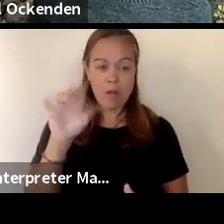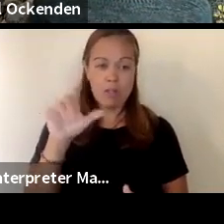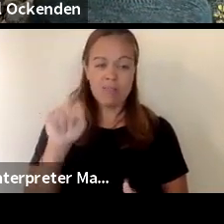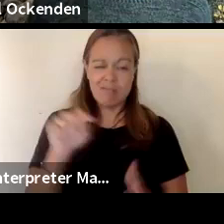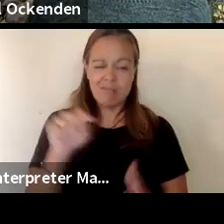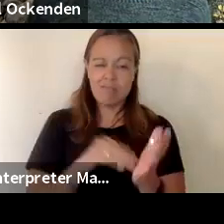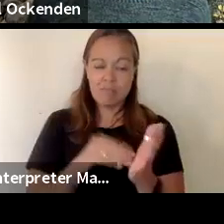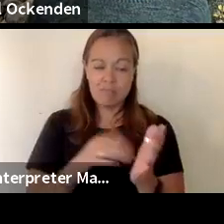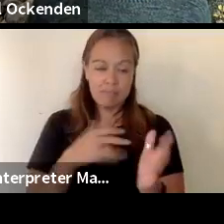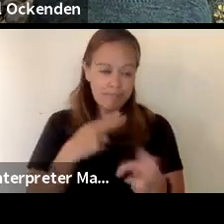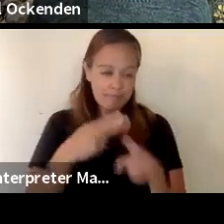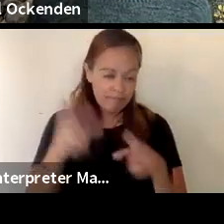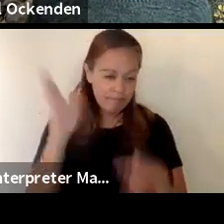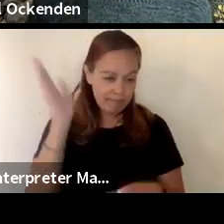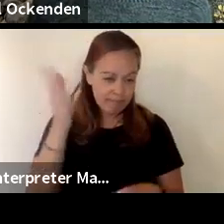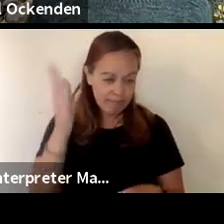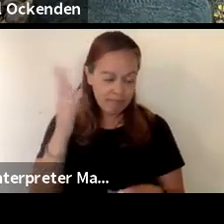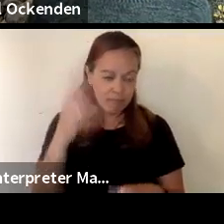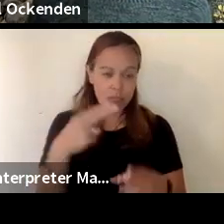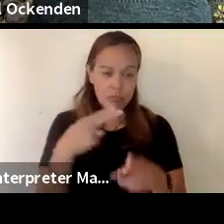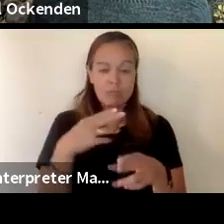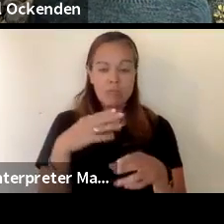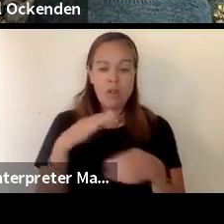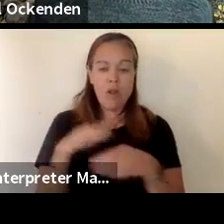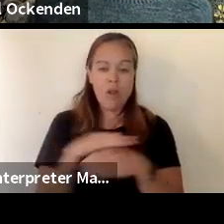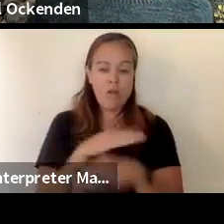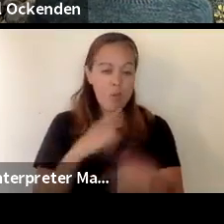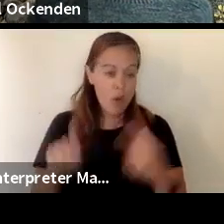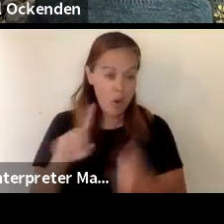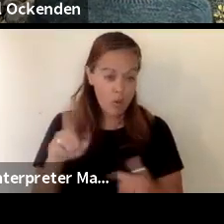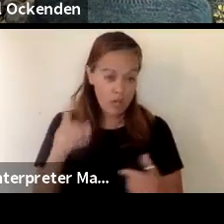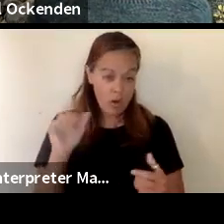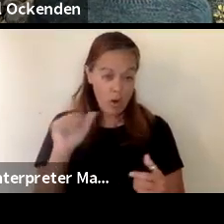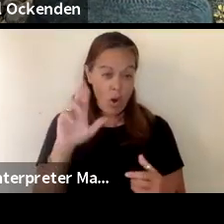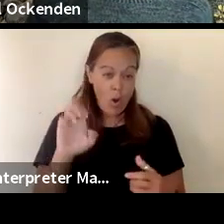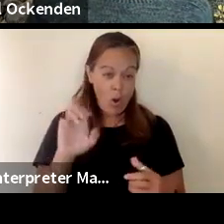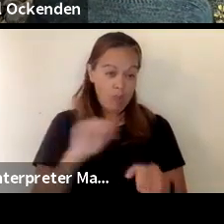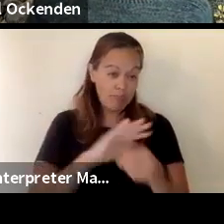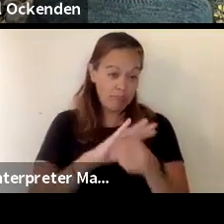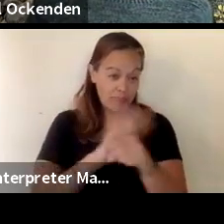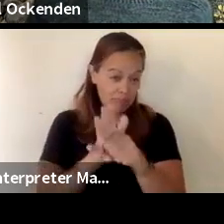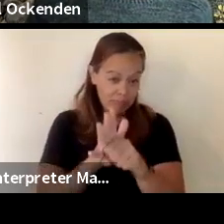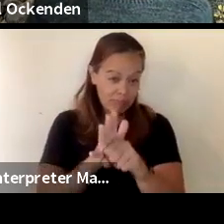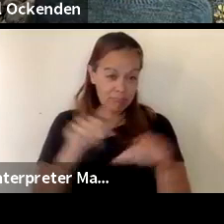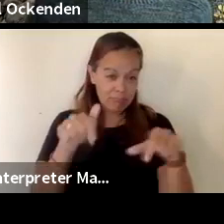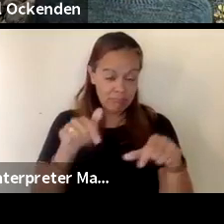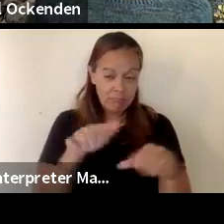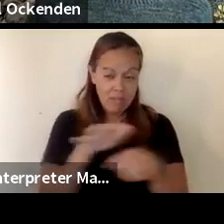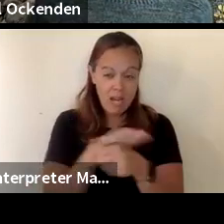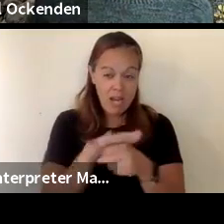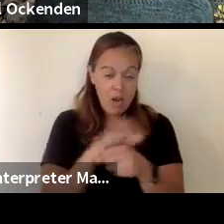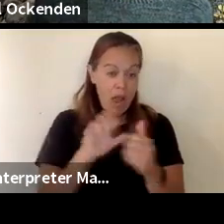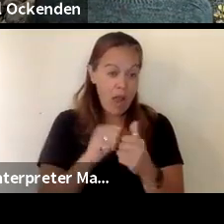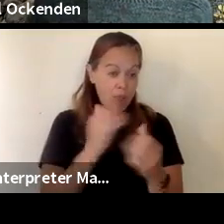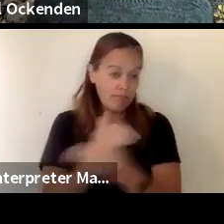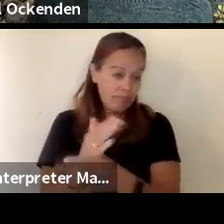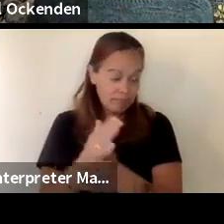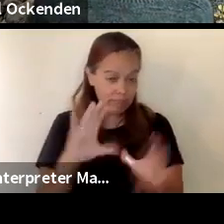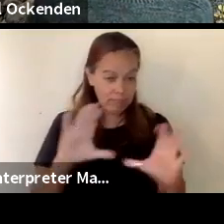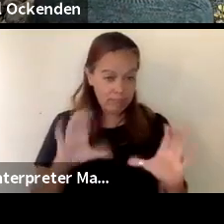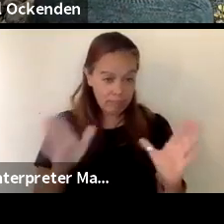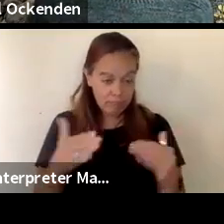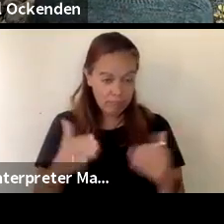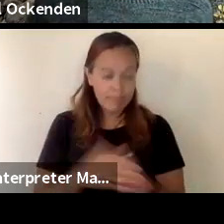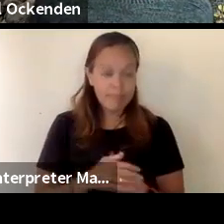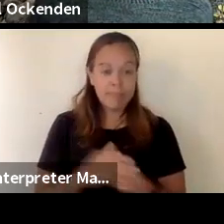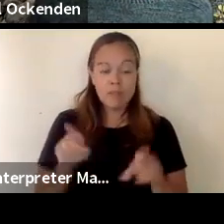brief presentation that will cover uh where we stand in our coveted pandemic and how we have prepared our classrooms i'd also like